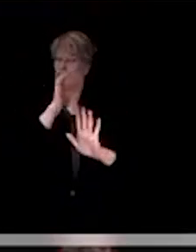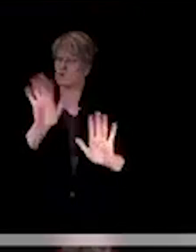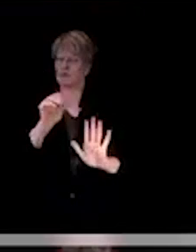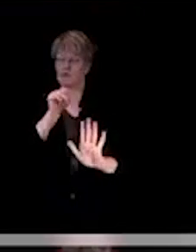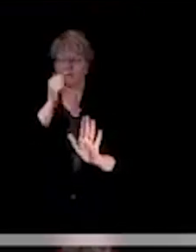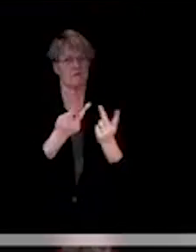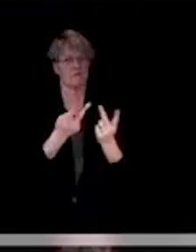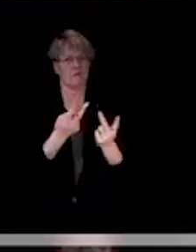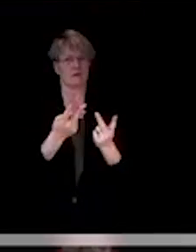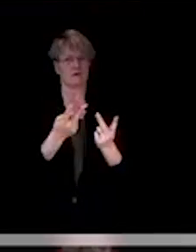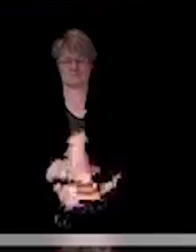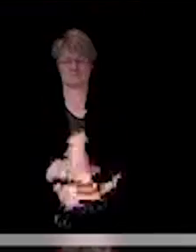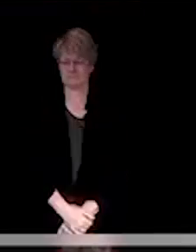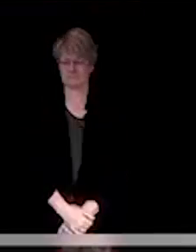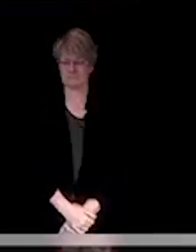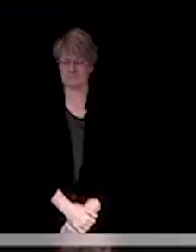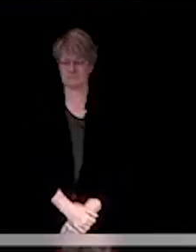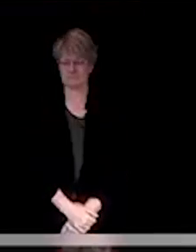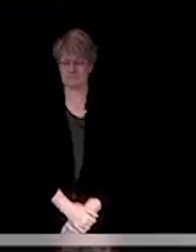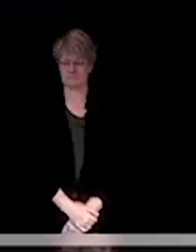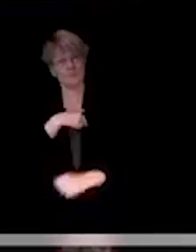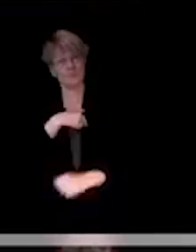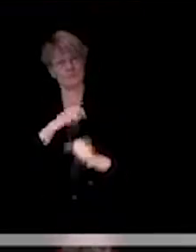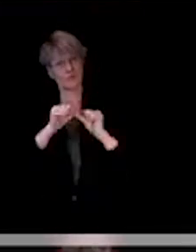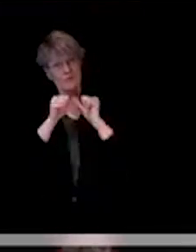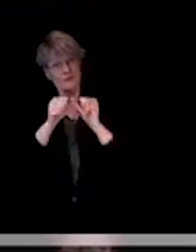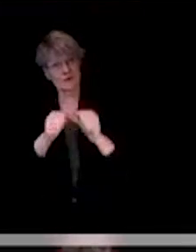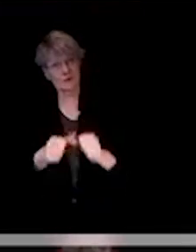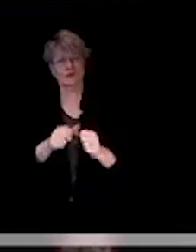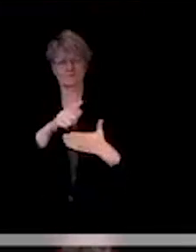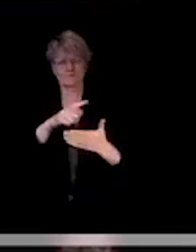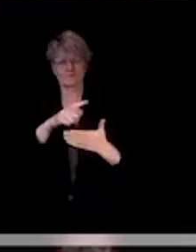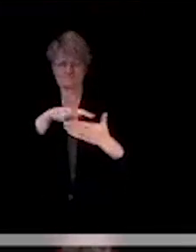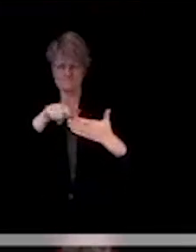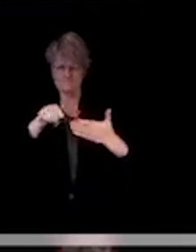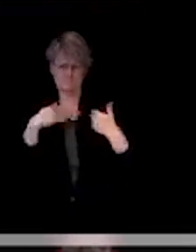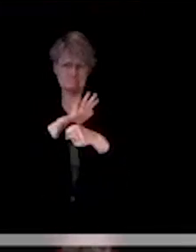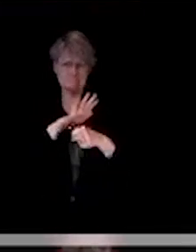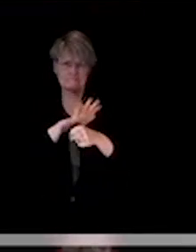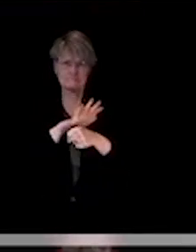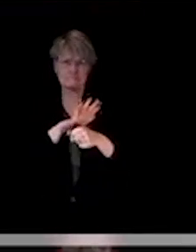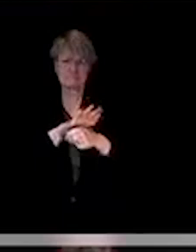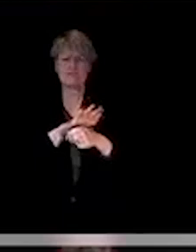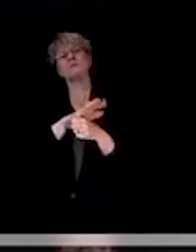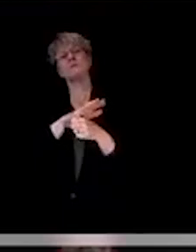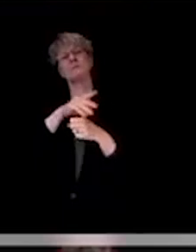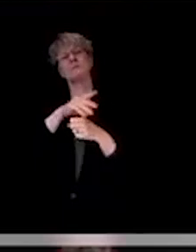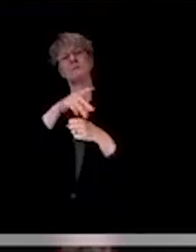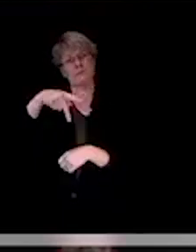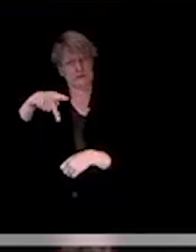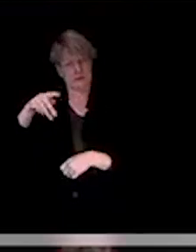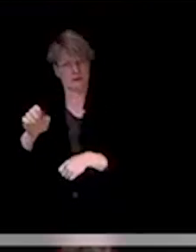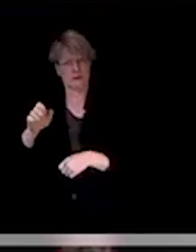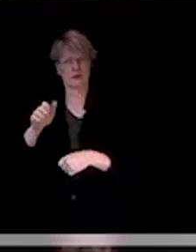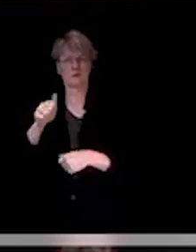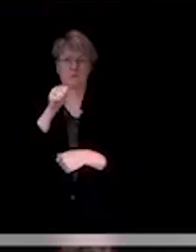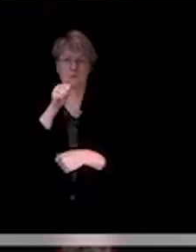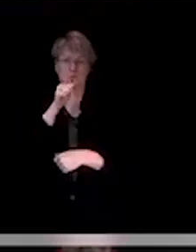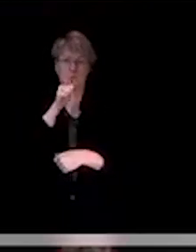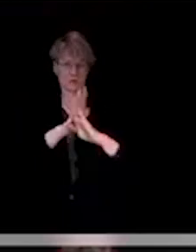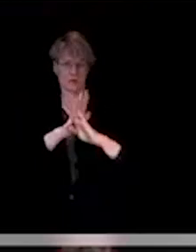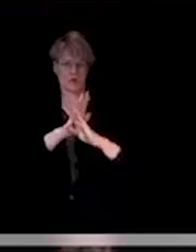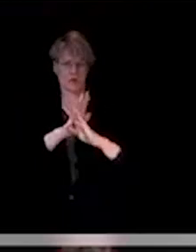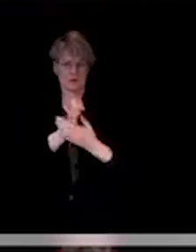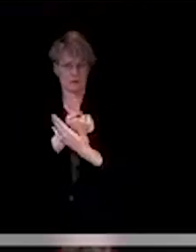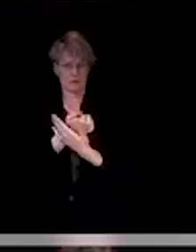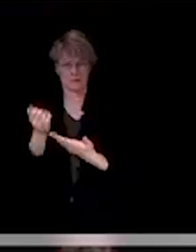monitor our levels of personal protective equipment just to make sure we are prepared for anything that might come our way, and in addition